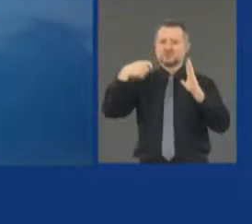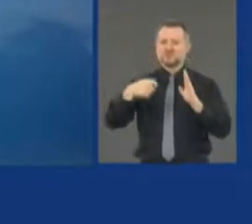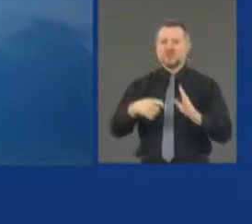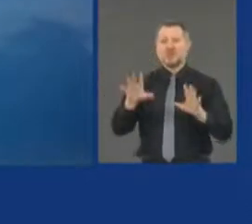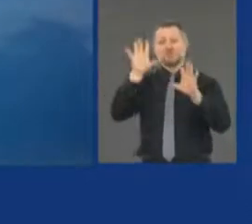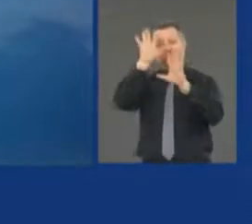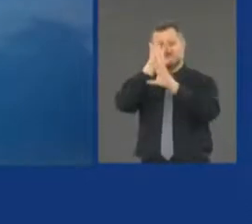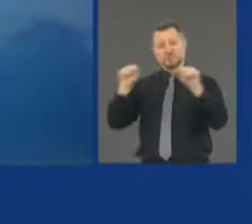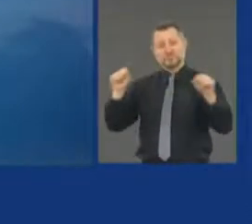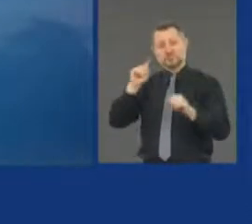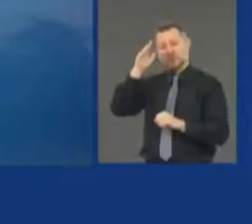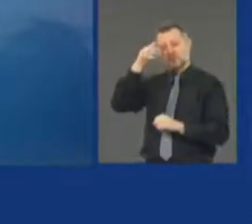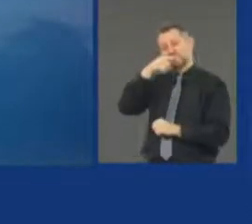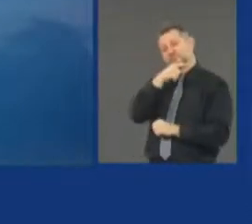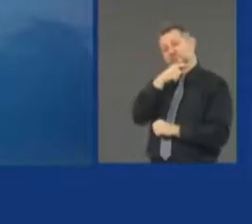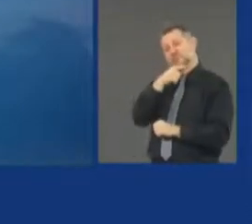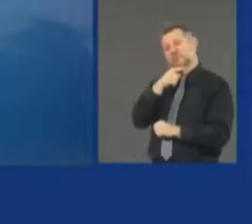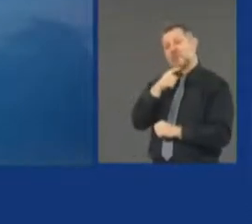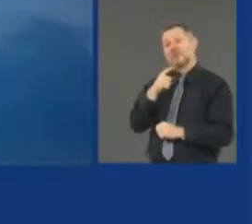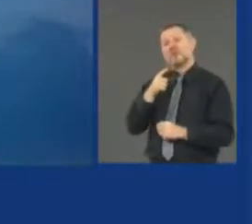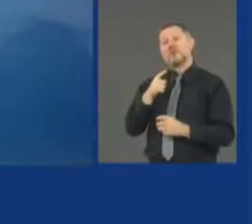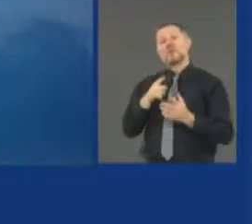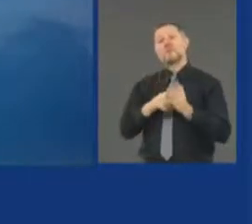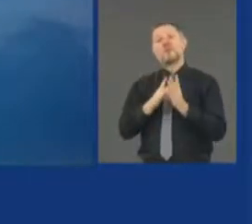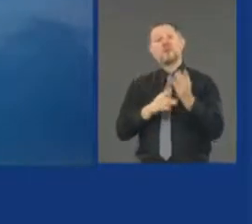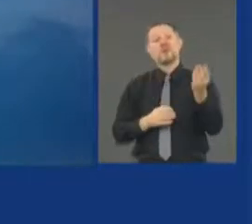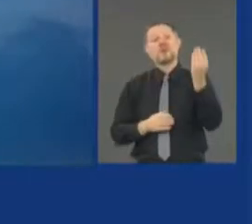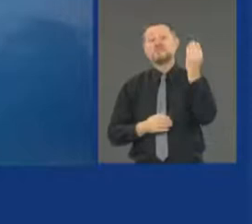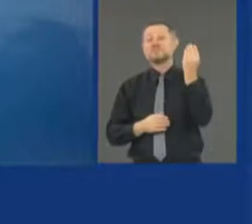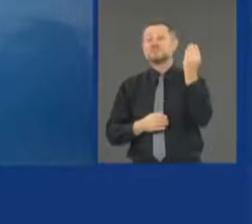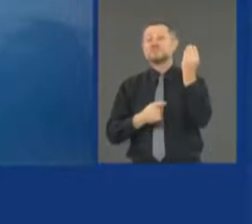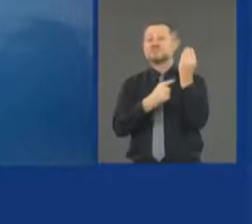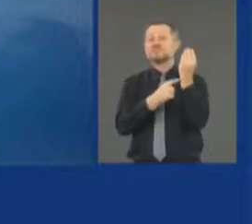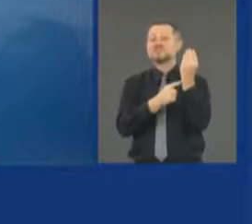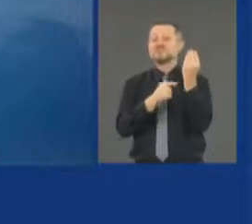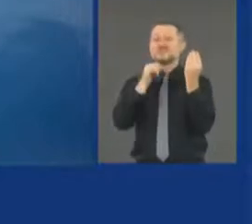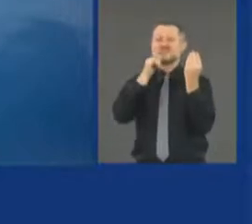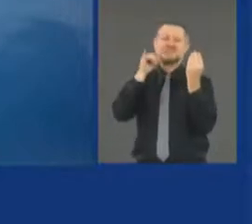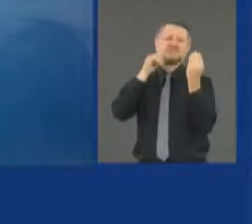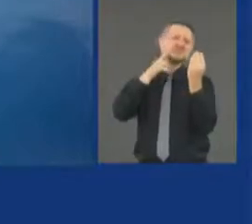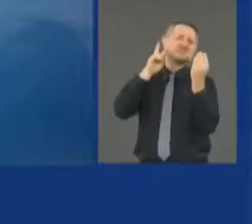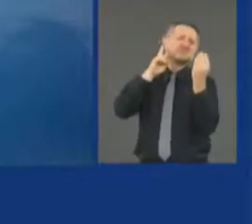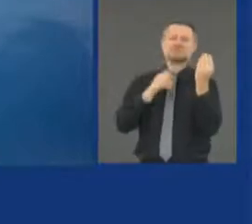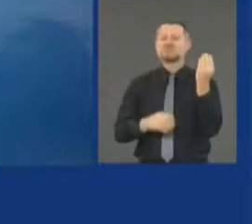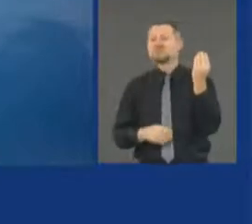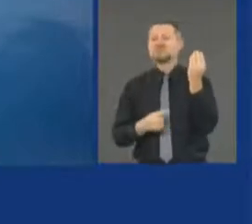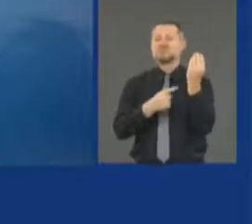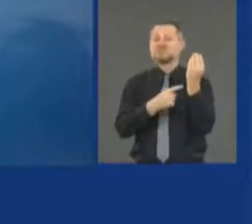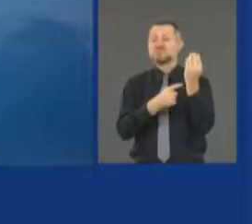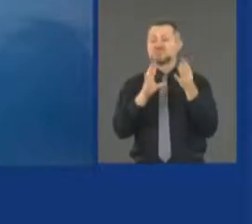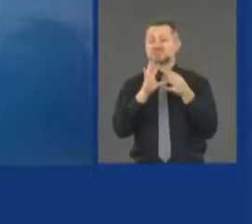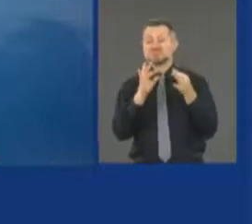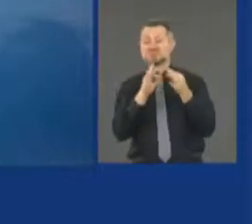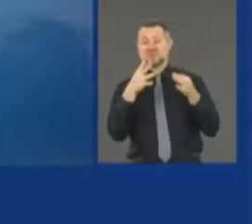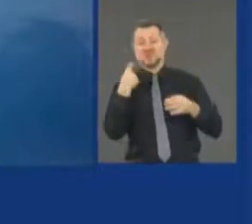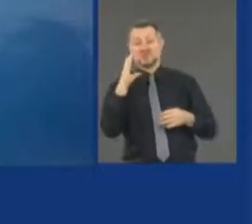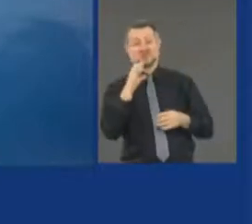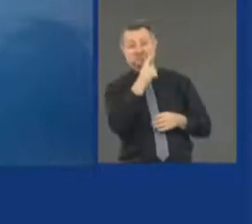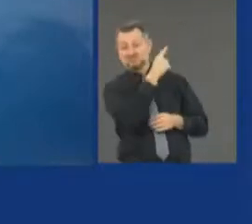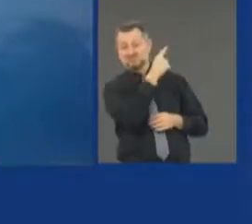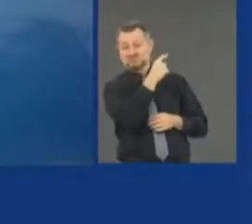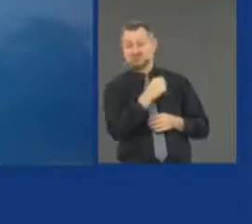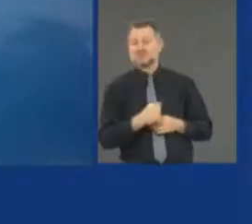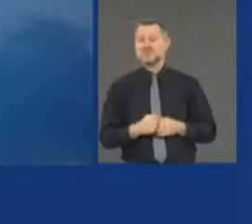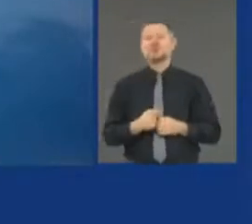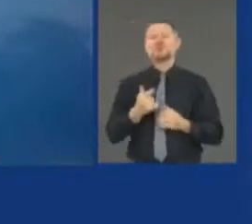the Bible the other day in Washington, D.C. Here